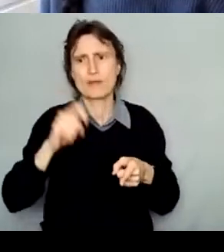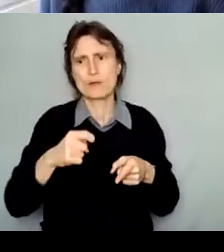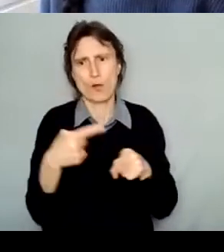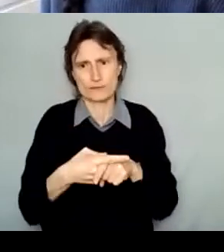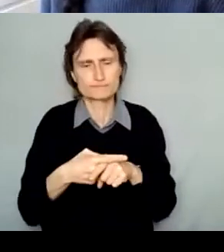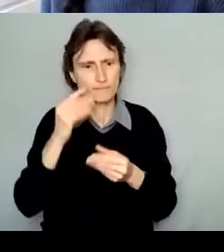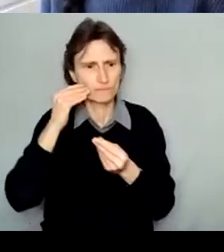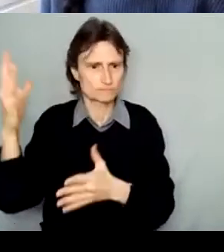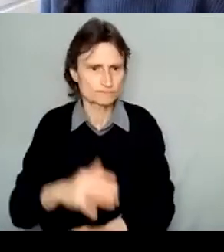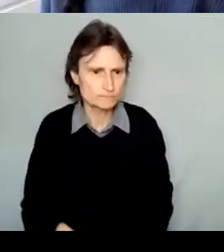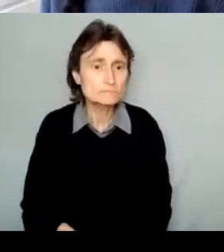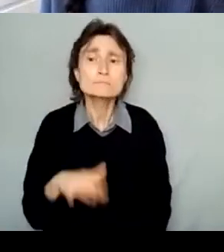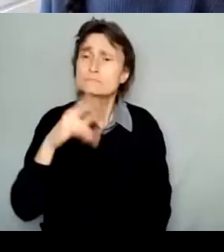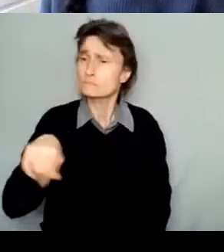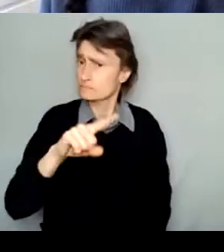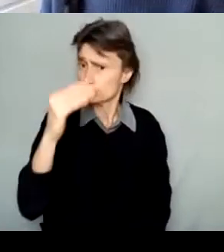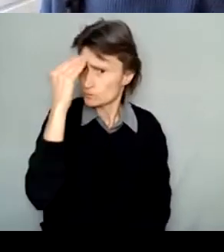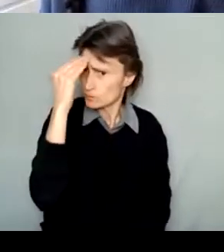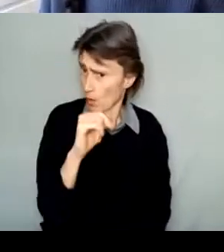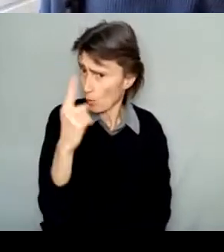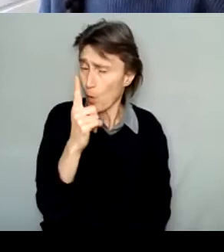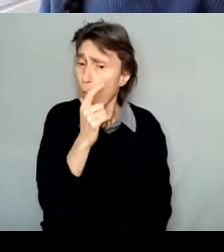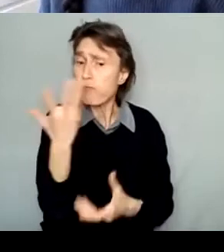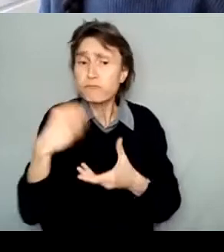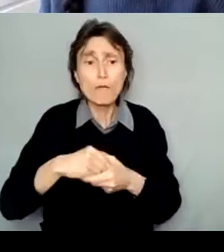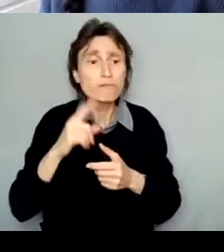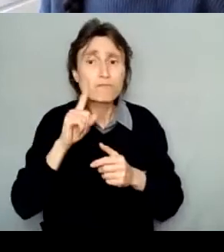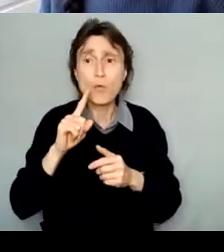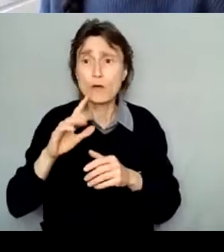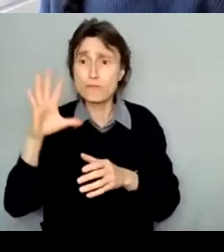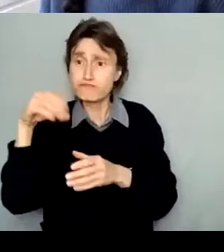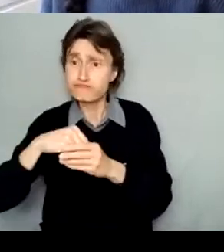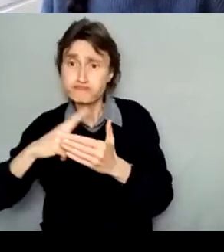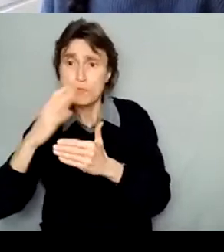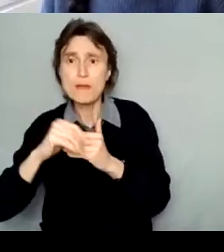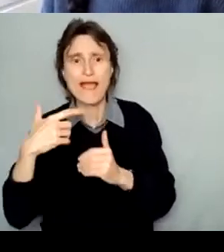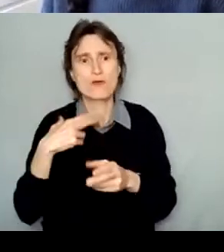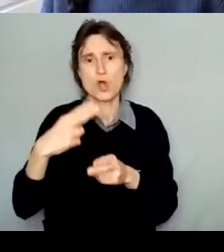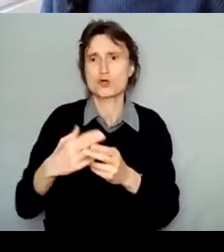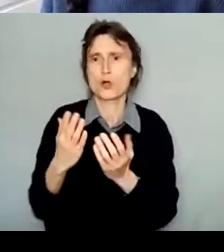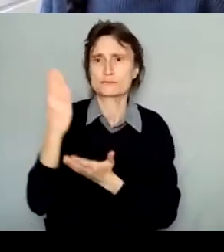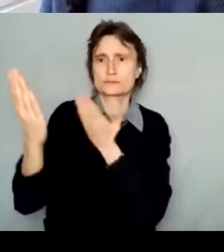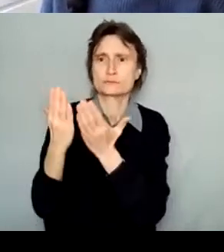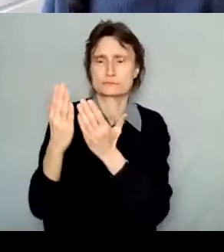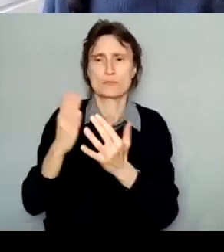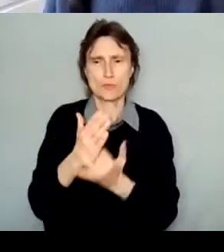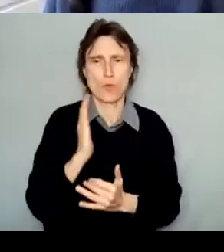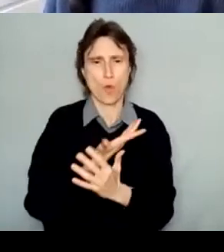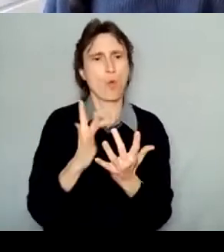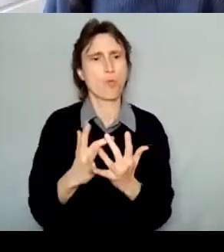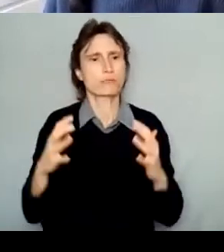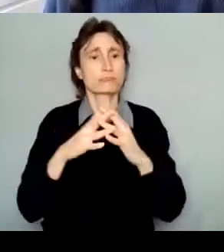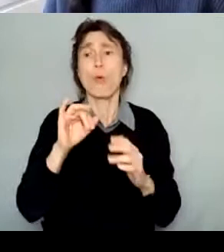If you or anyone you know is interested in assessing any of our programs, there's a nomination form on our website, or you can send us an email.